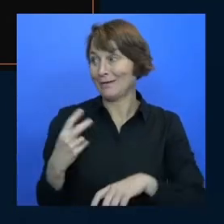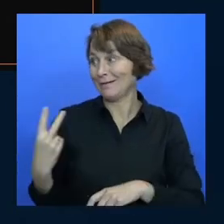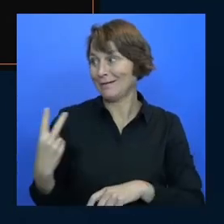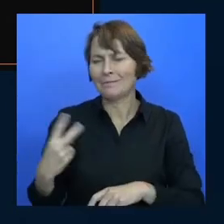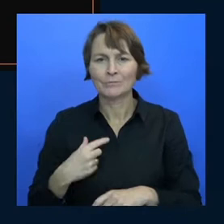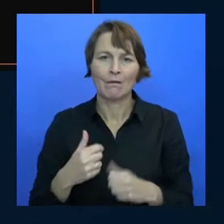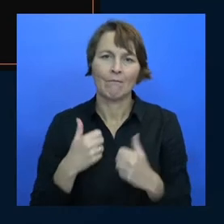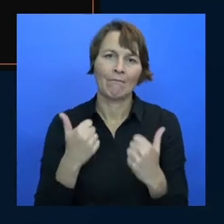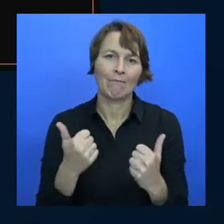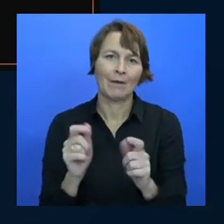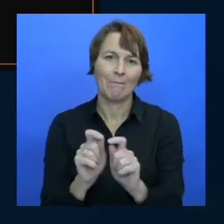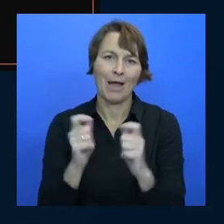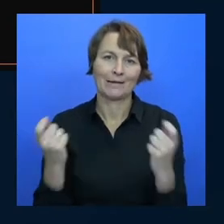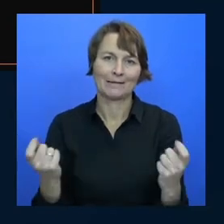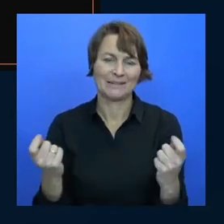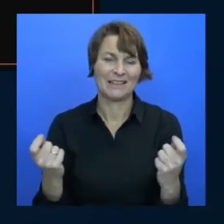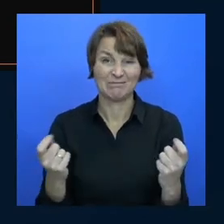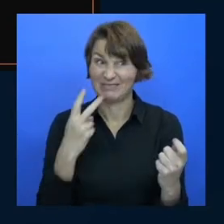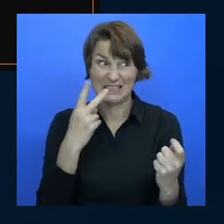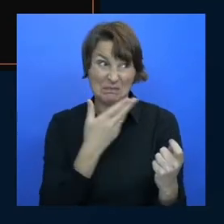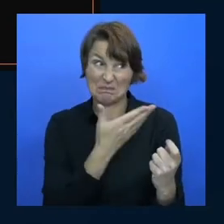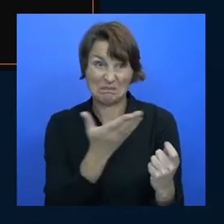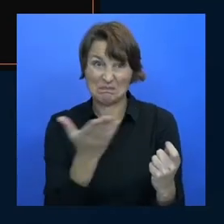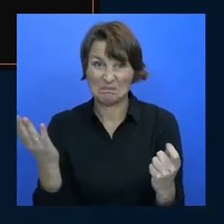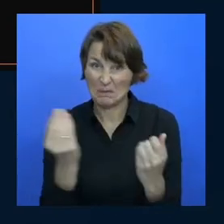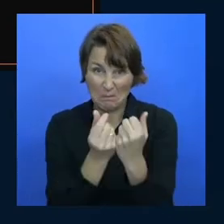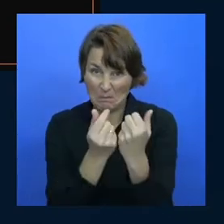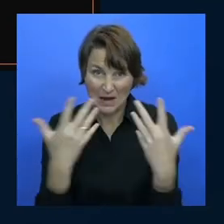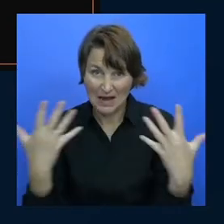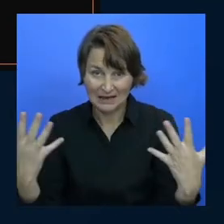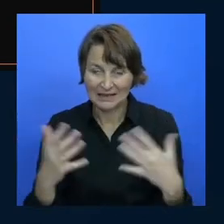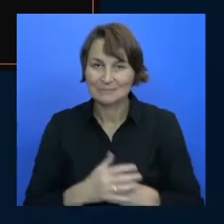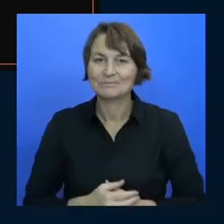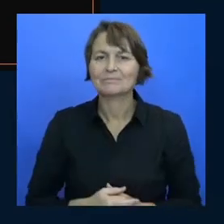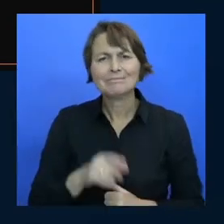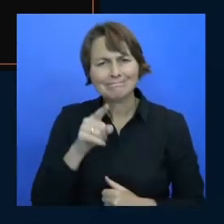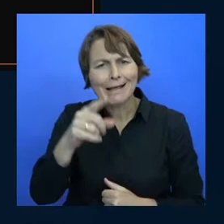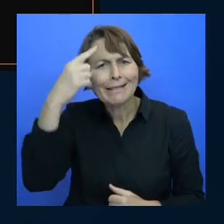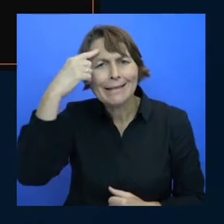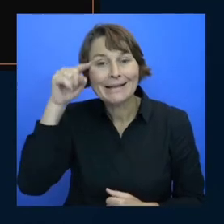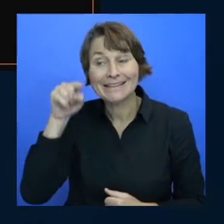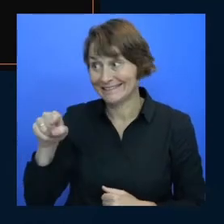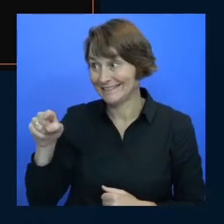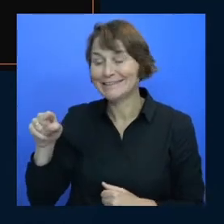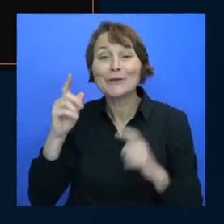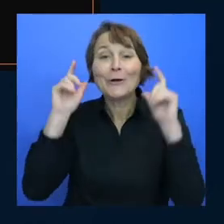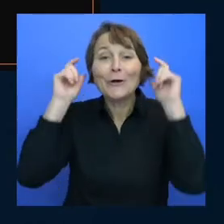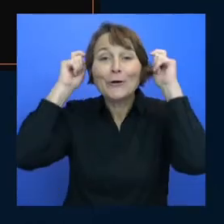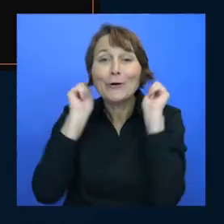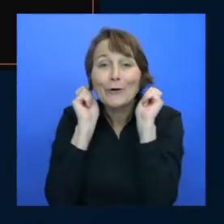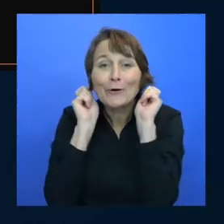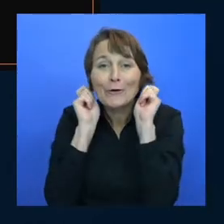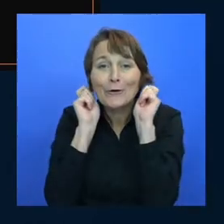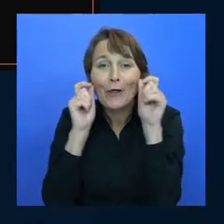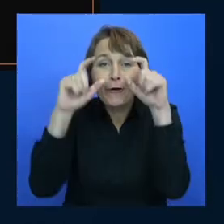because we don't see enough magazines like this I certainly we don't see any magazines at all but think about this here's a girl in a dress with bubblegums and glasses